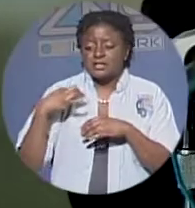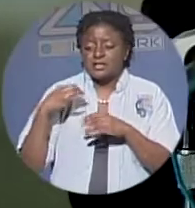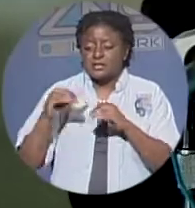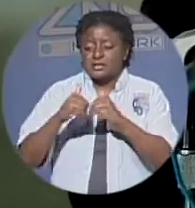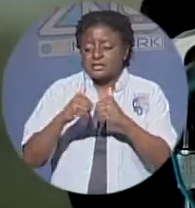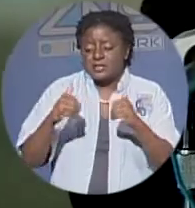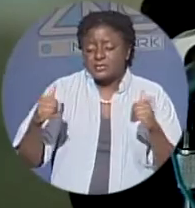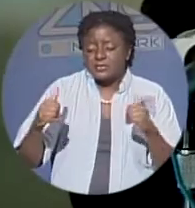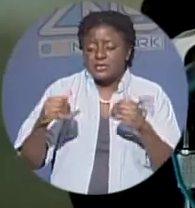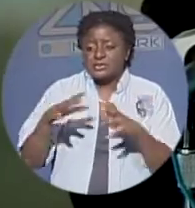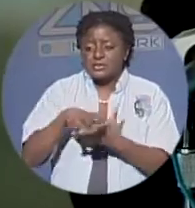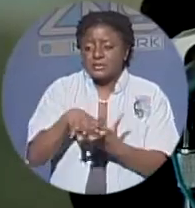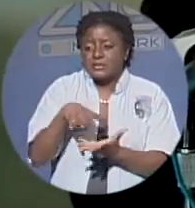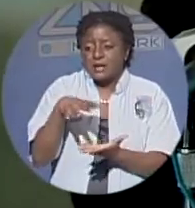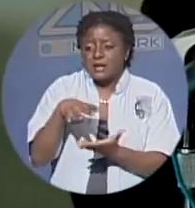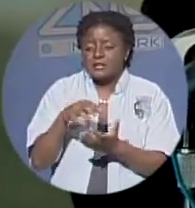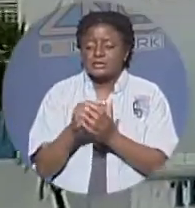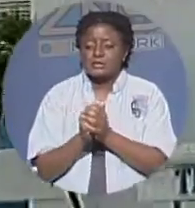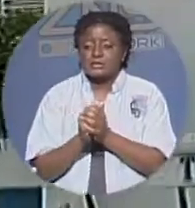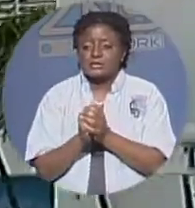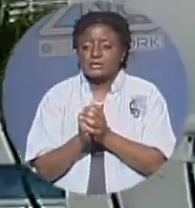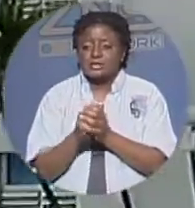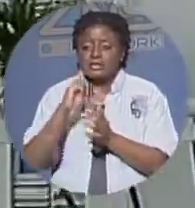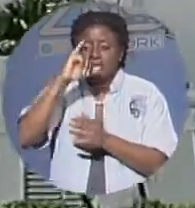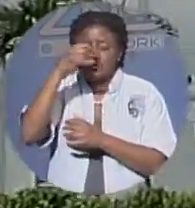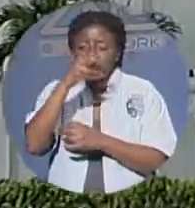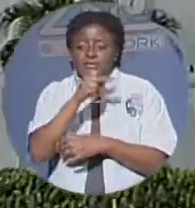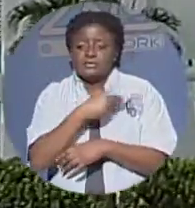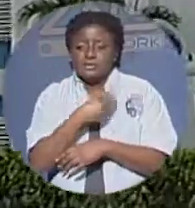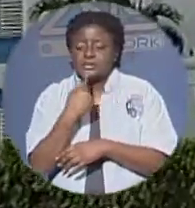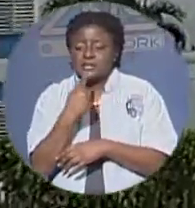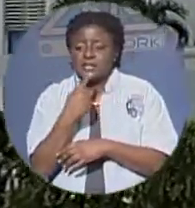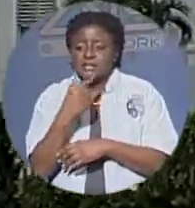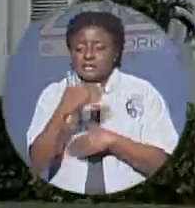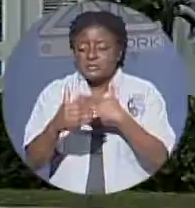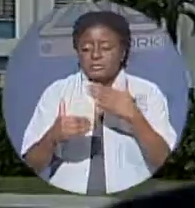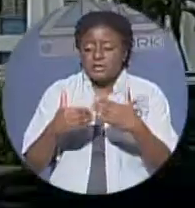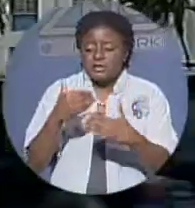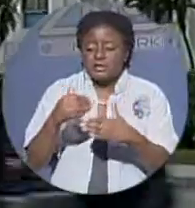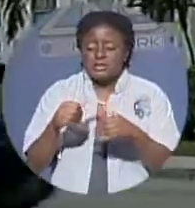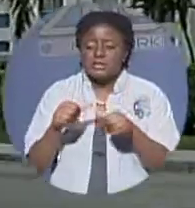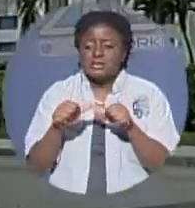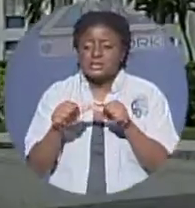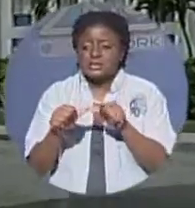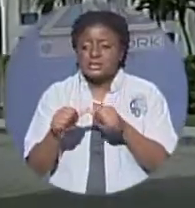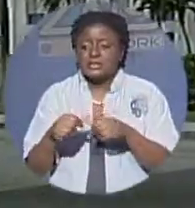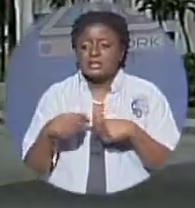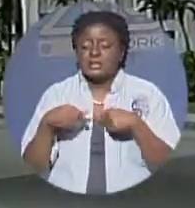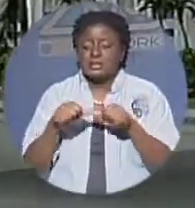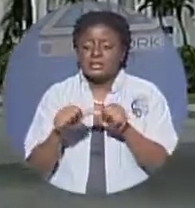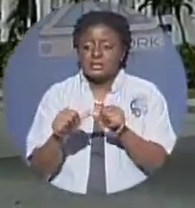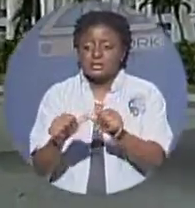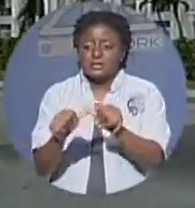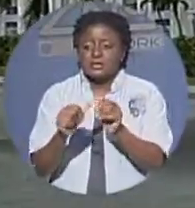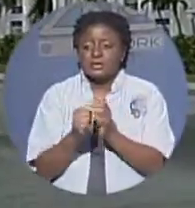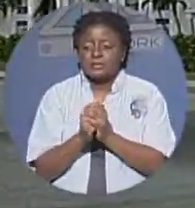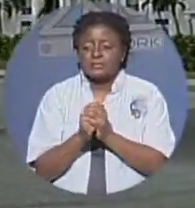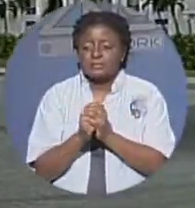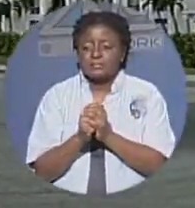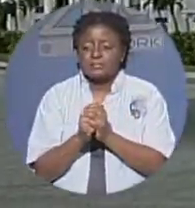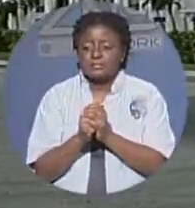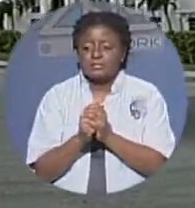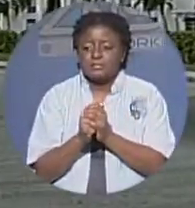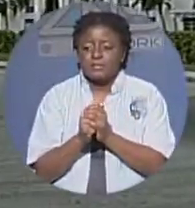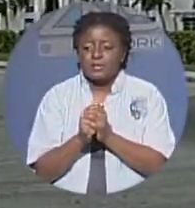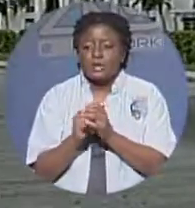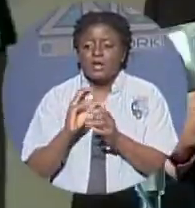according to btc's president jeff houston the process is still ongoing we feel we've set out uh in a very